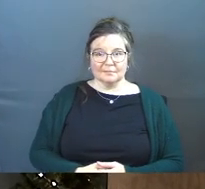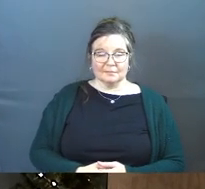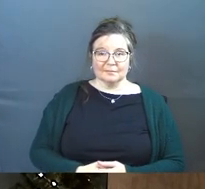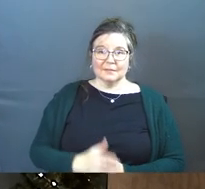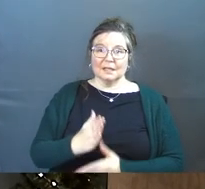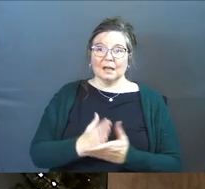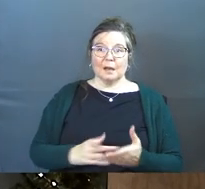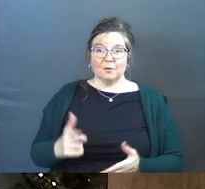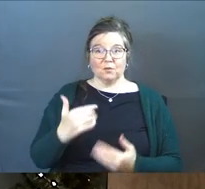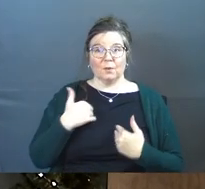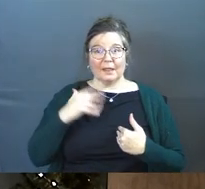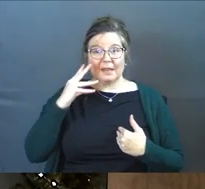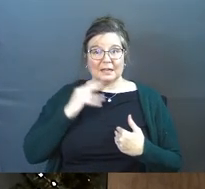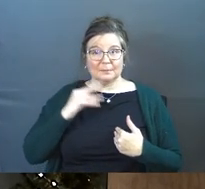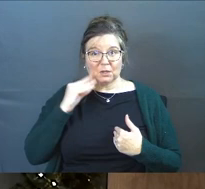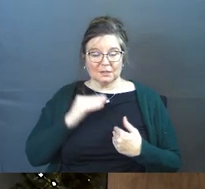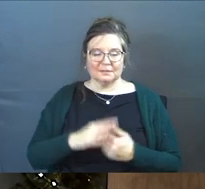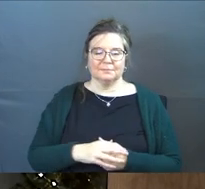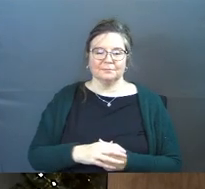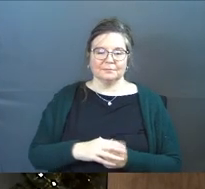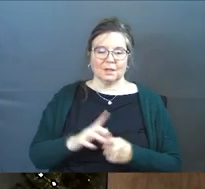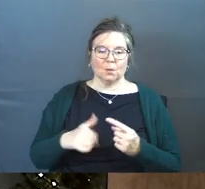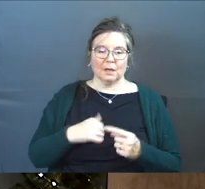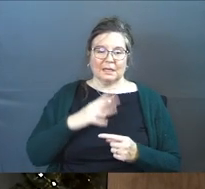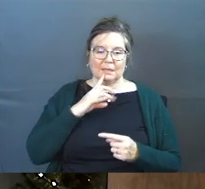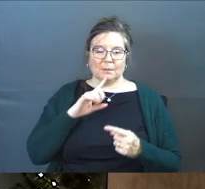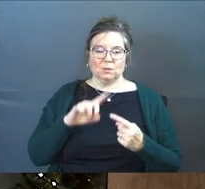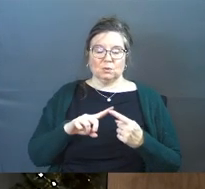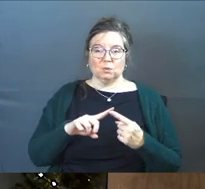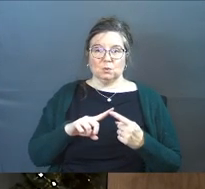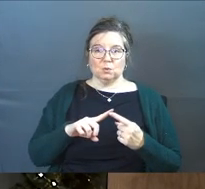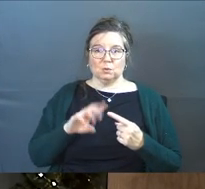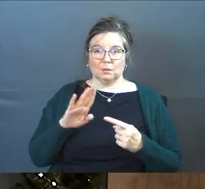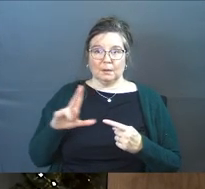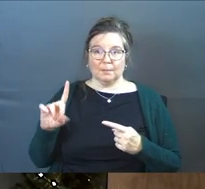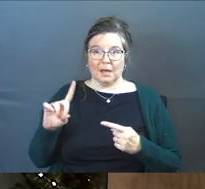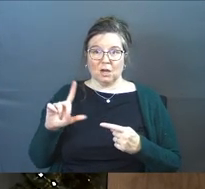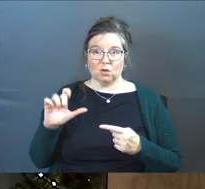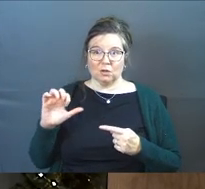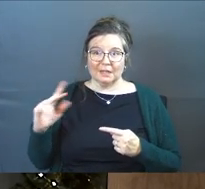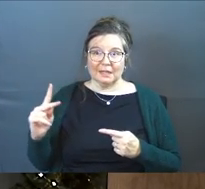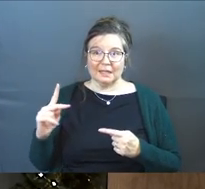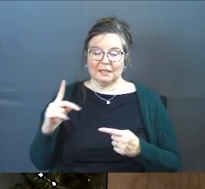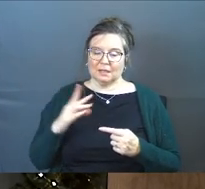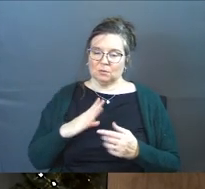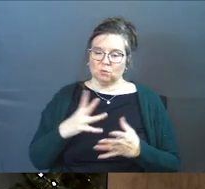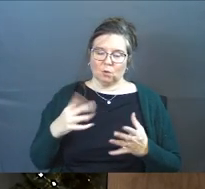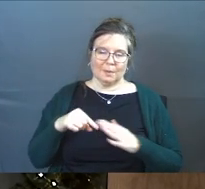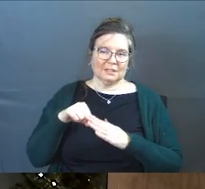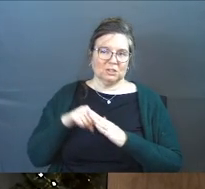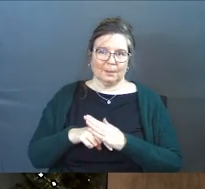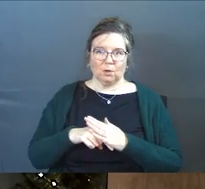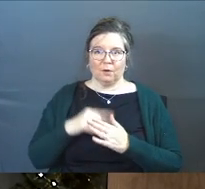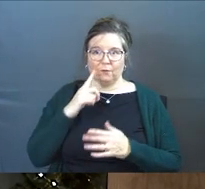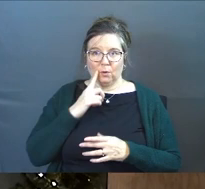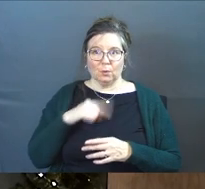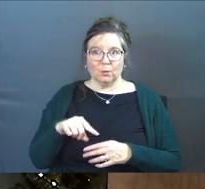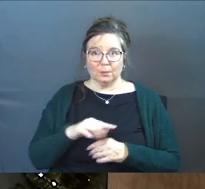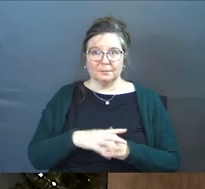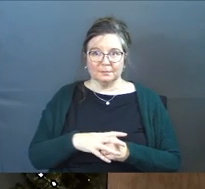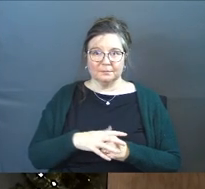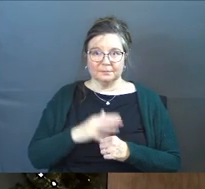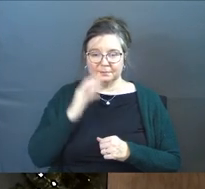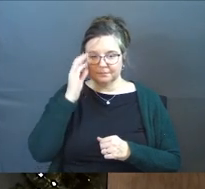And some of you have had that experience. And when I speak to a bond or a link, it goes so much deeper for you.